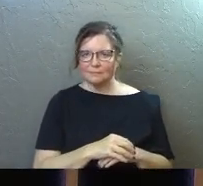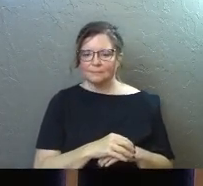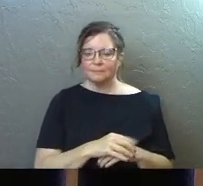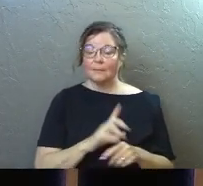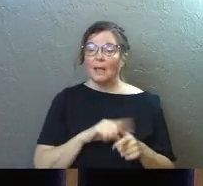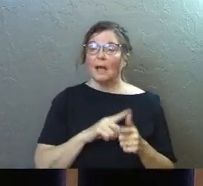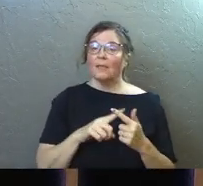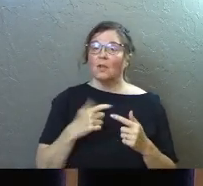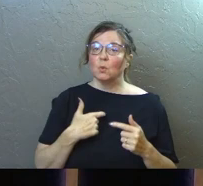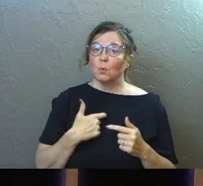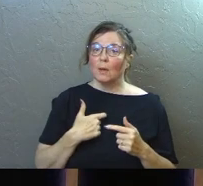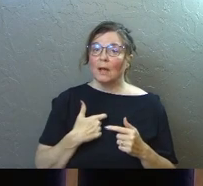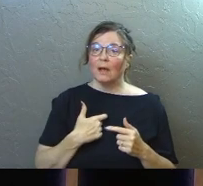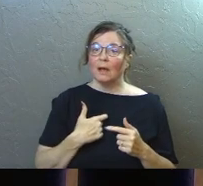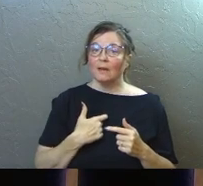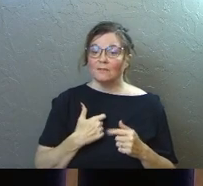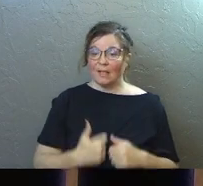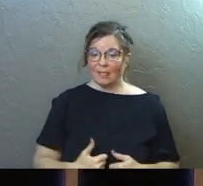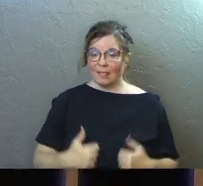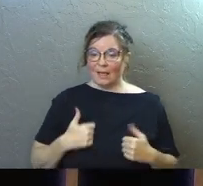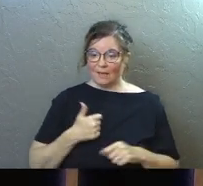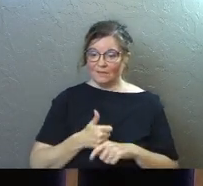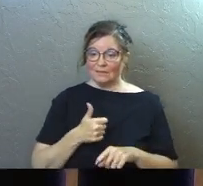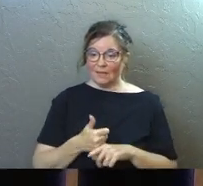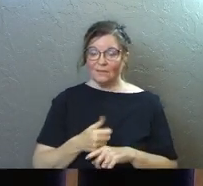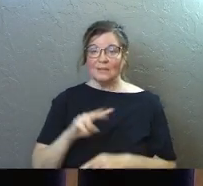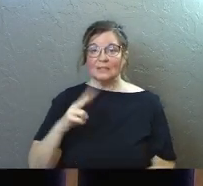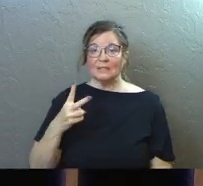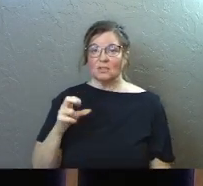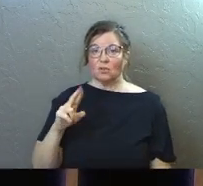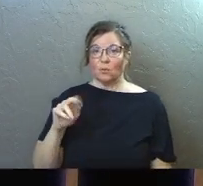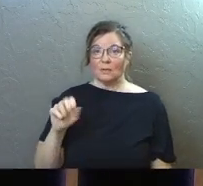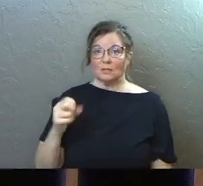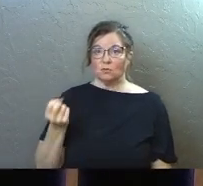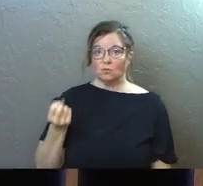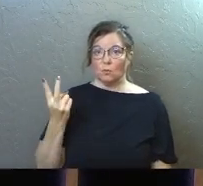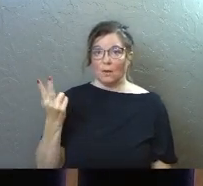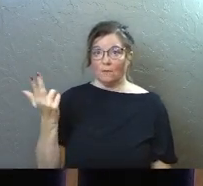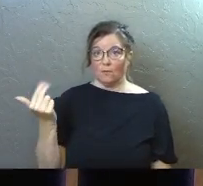And then you've got an unfolding life. 2 Corinthians 12, 13.